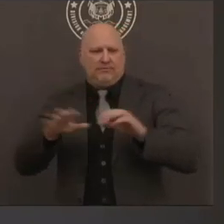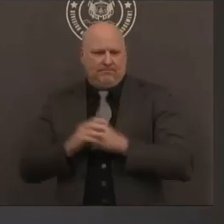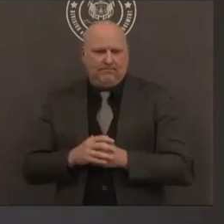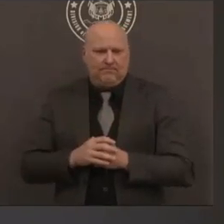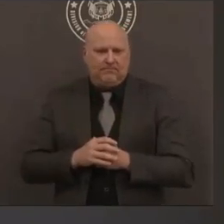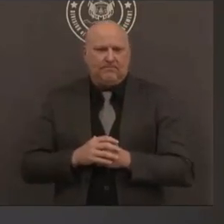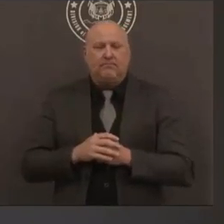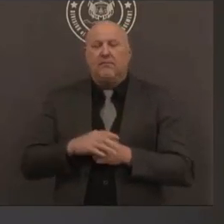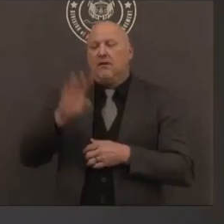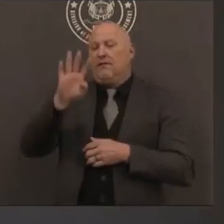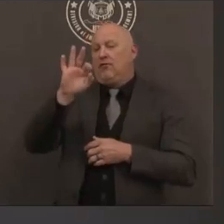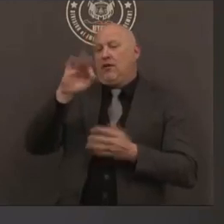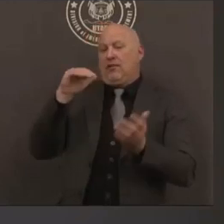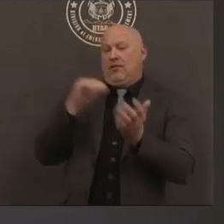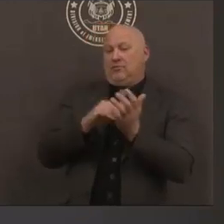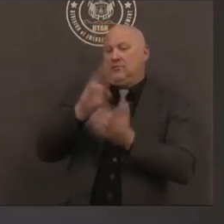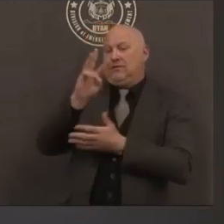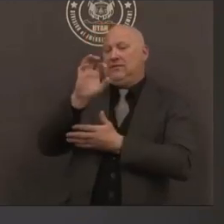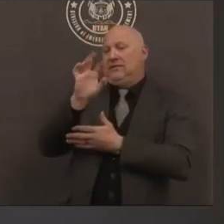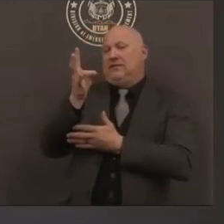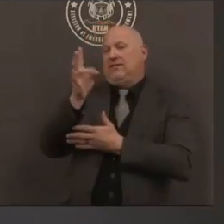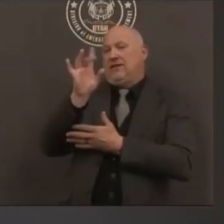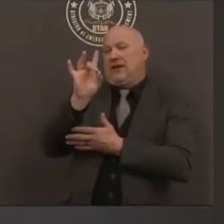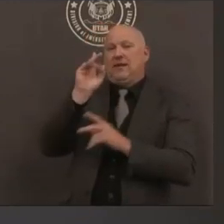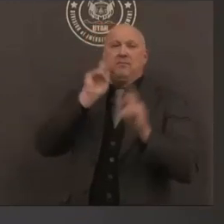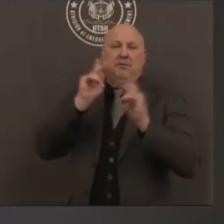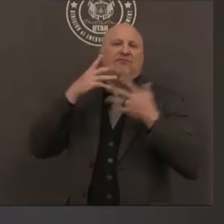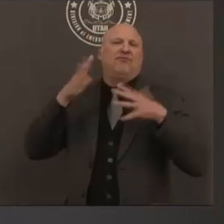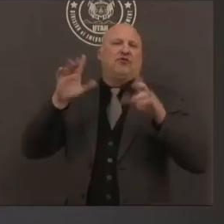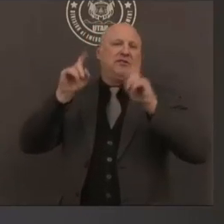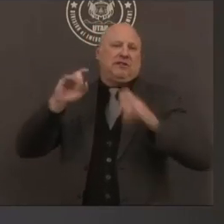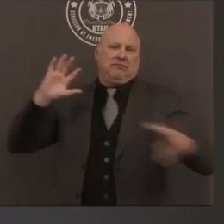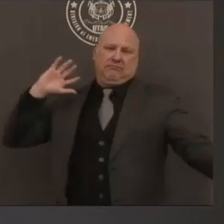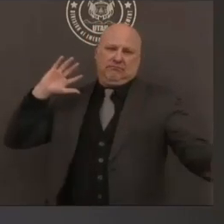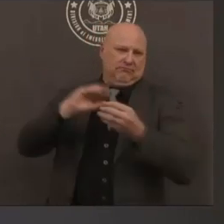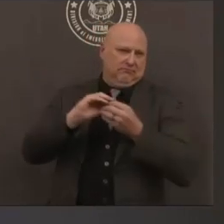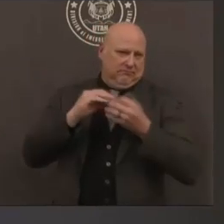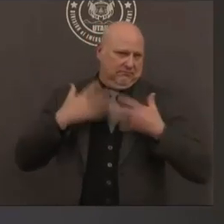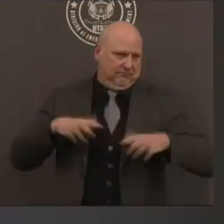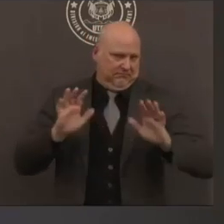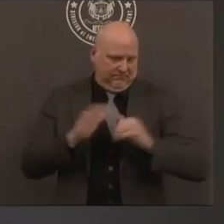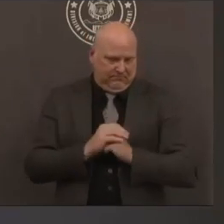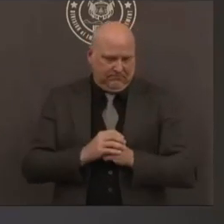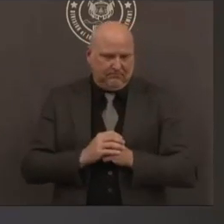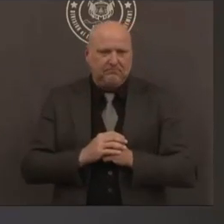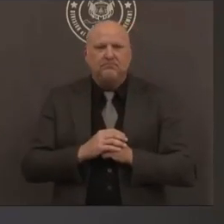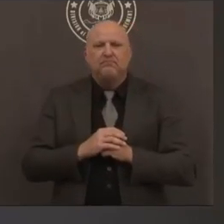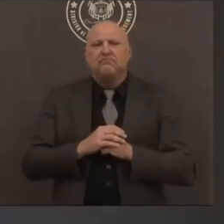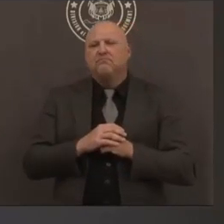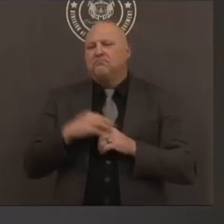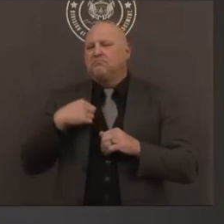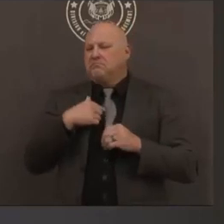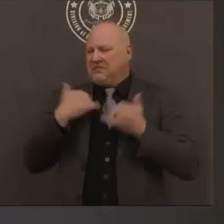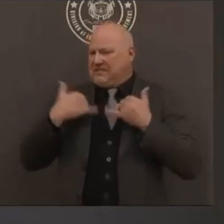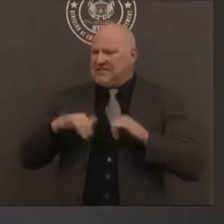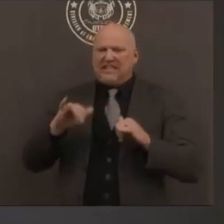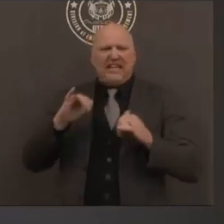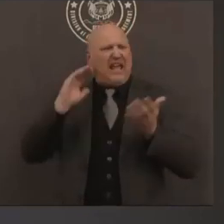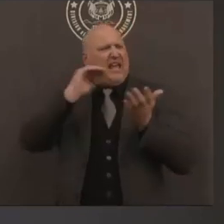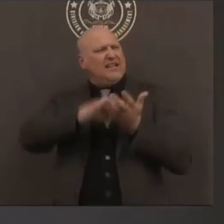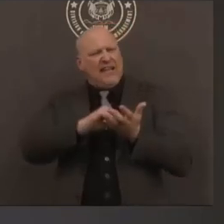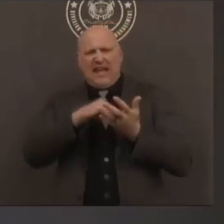utahns for covid that's an increase of 2064 from yesterday and we're still maintaining that five percent positive rate